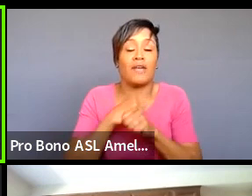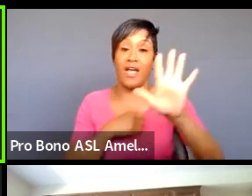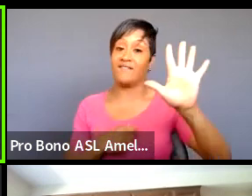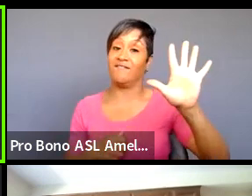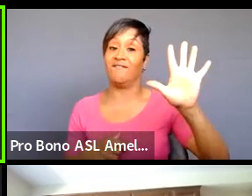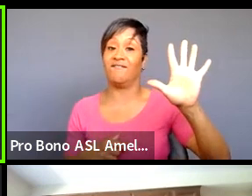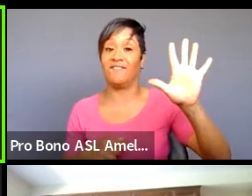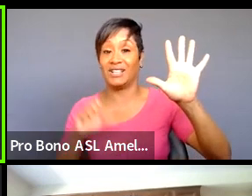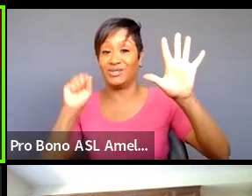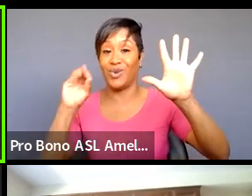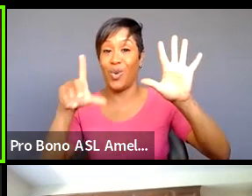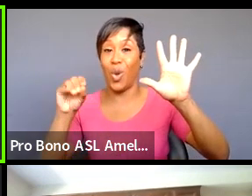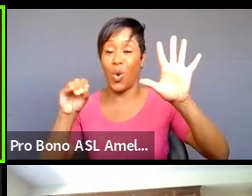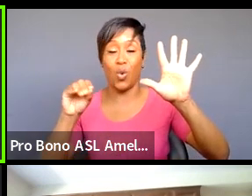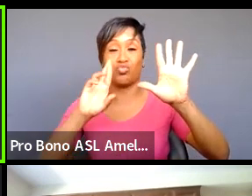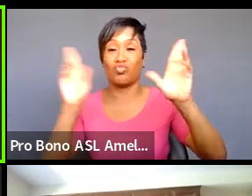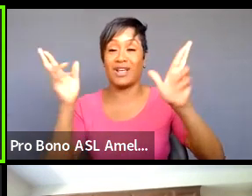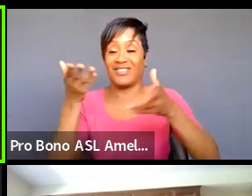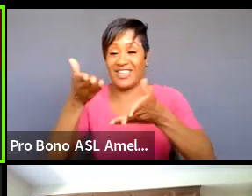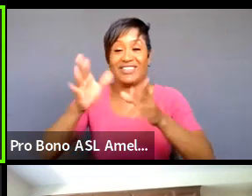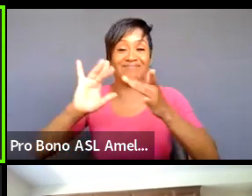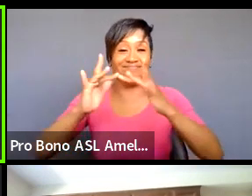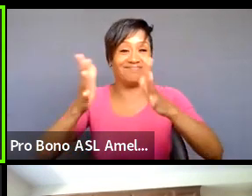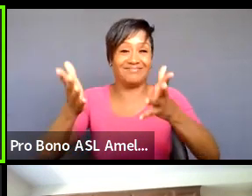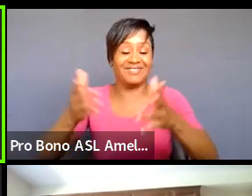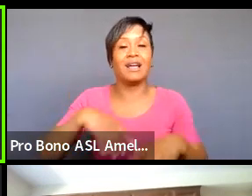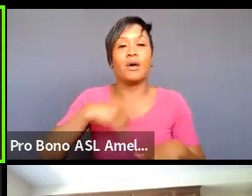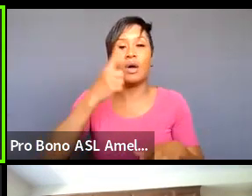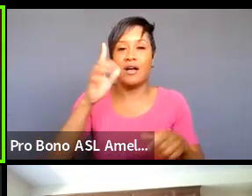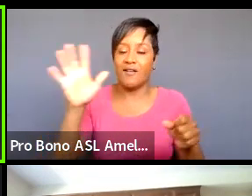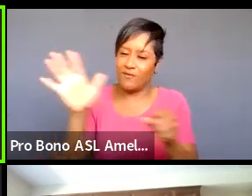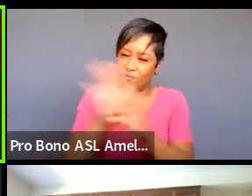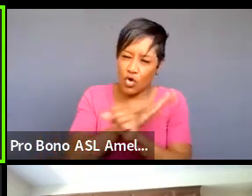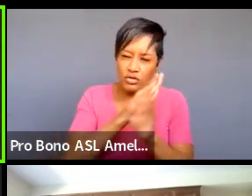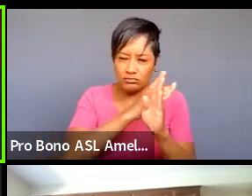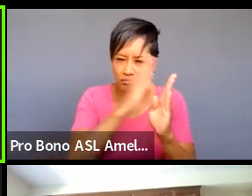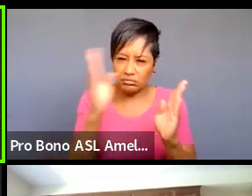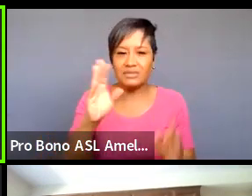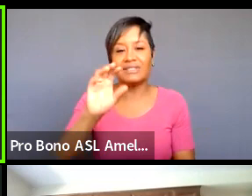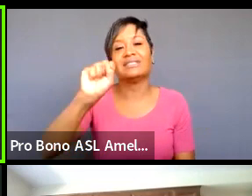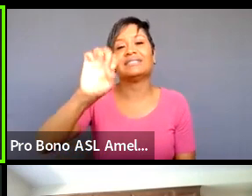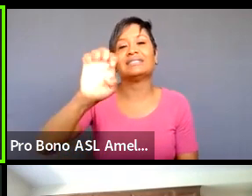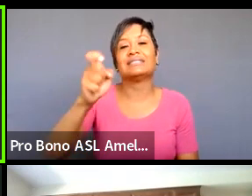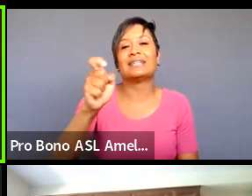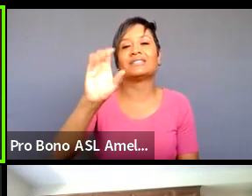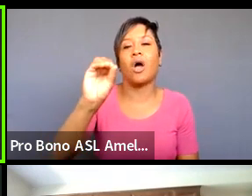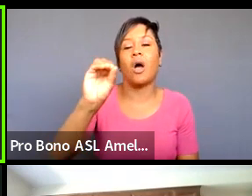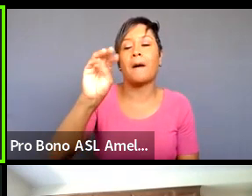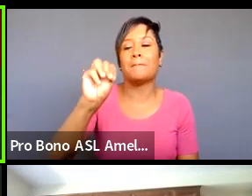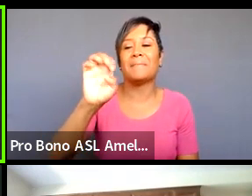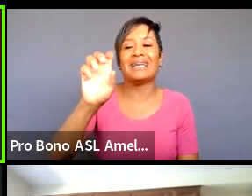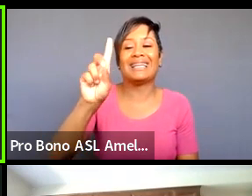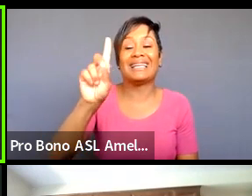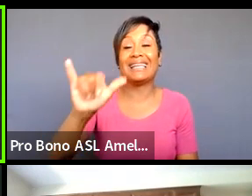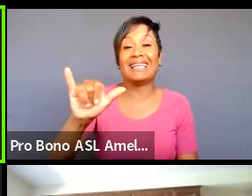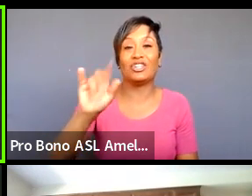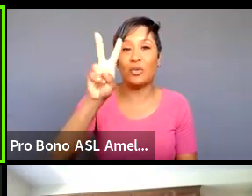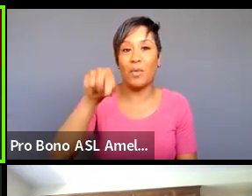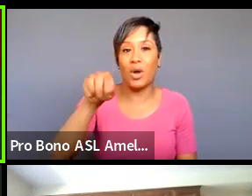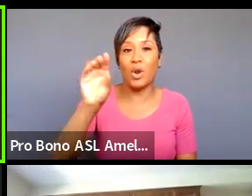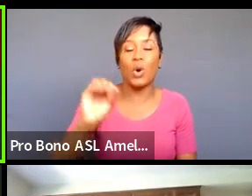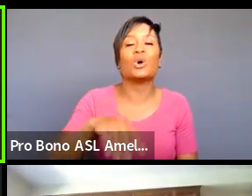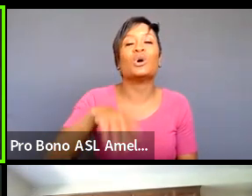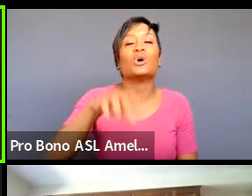all of which are digitized i have one full length show um so sexometry sexometry 2.0 sushi